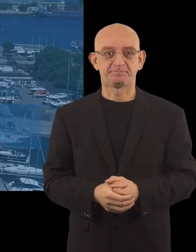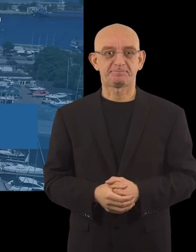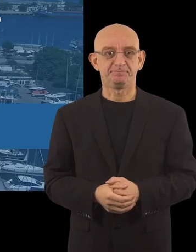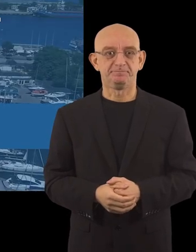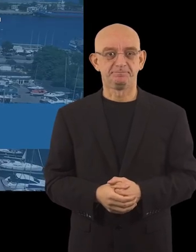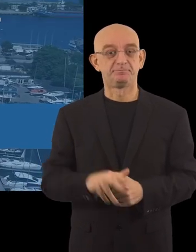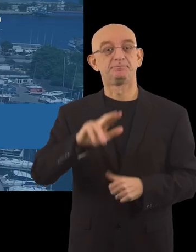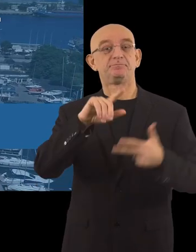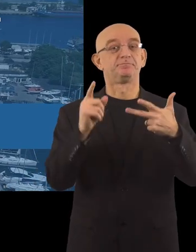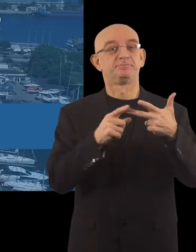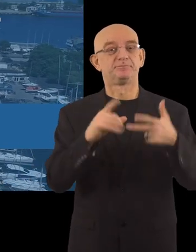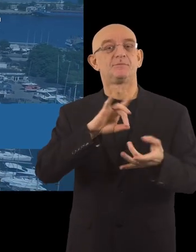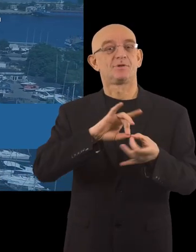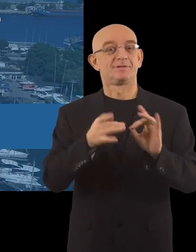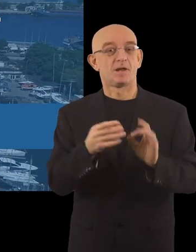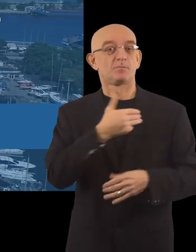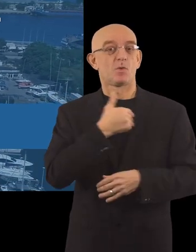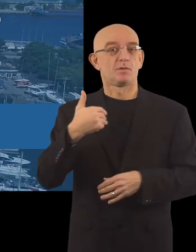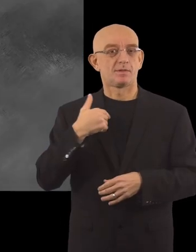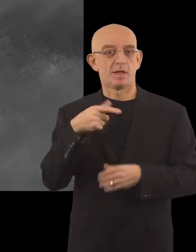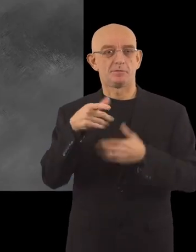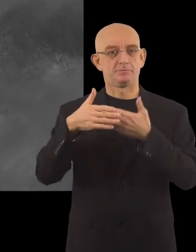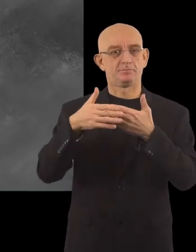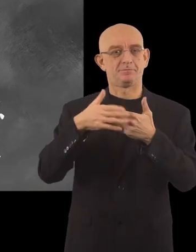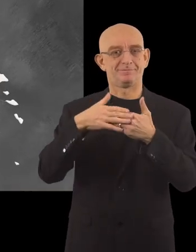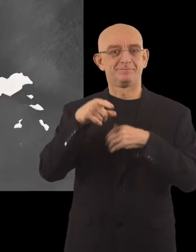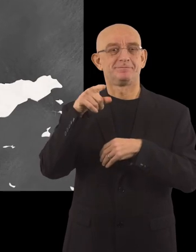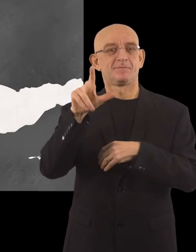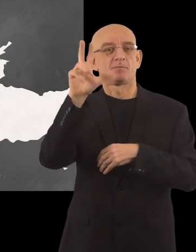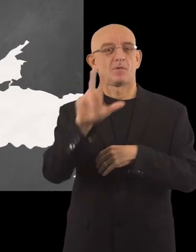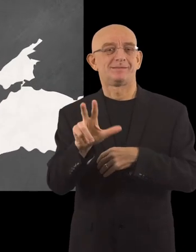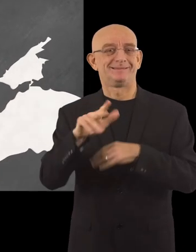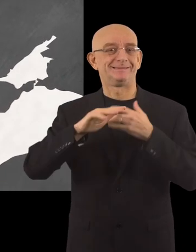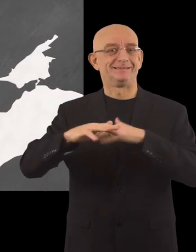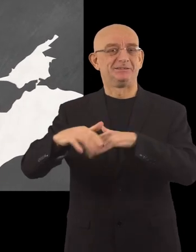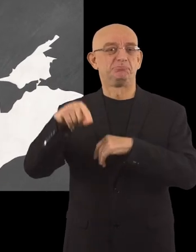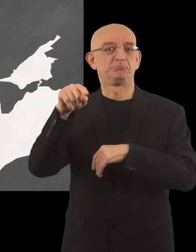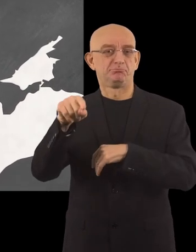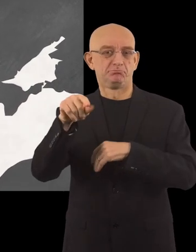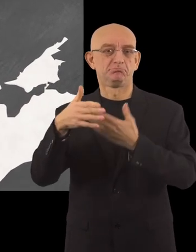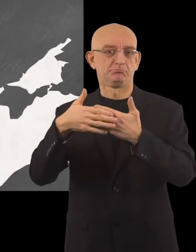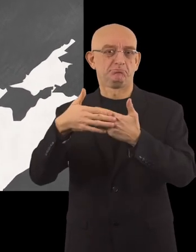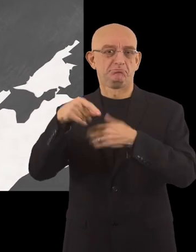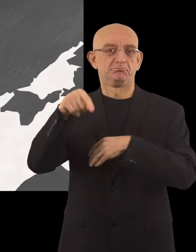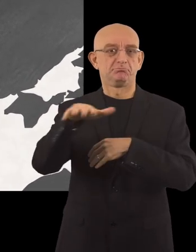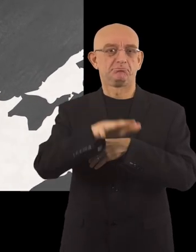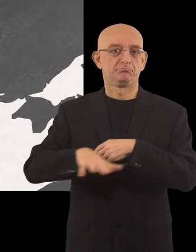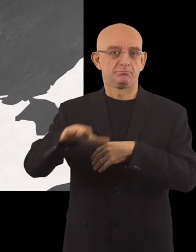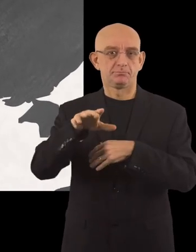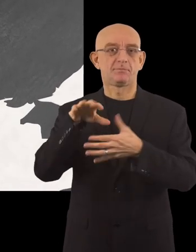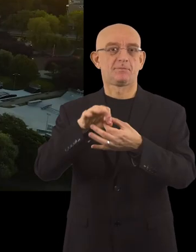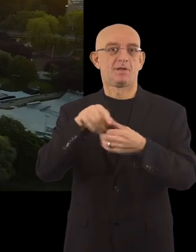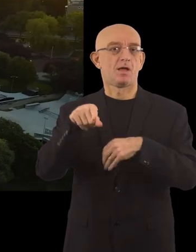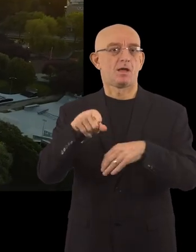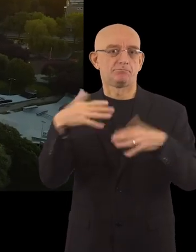Third prize, Gdynia, Poland. Gdynia's location, a port city located on the Baltic Sea and